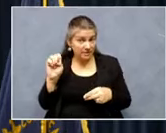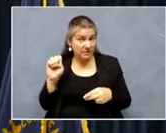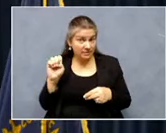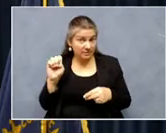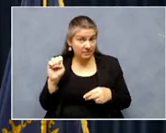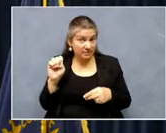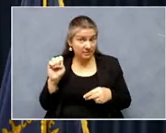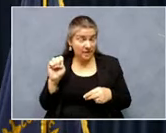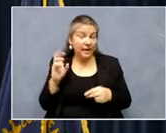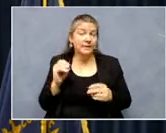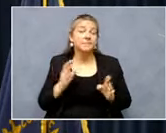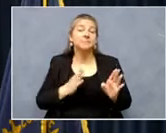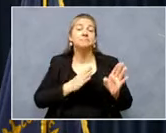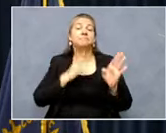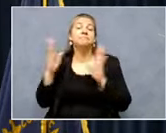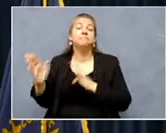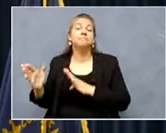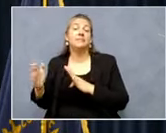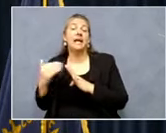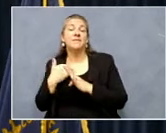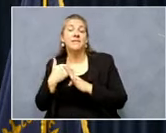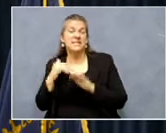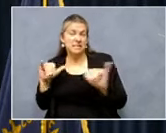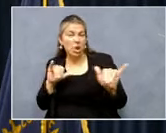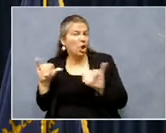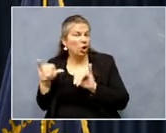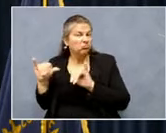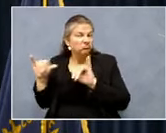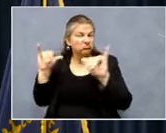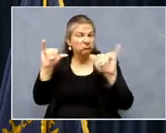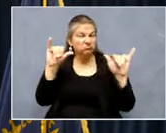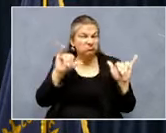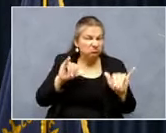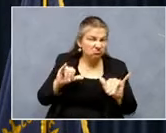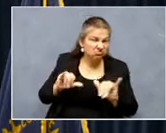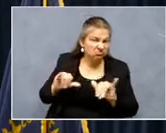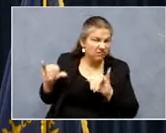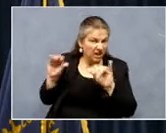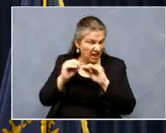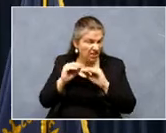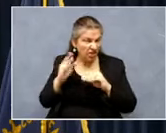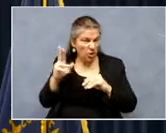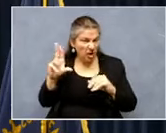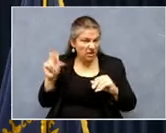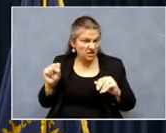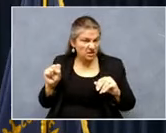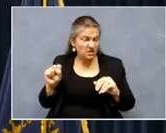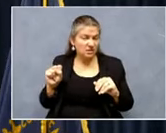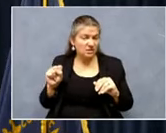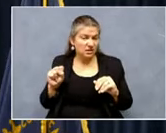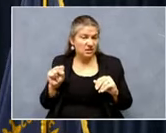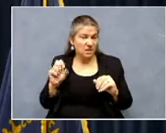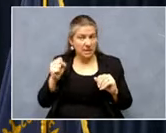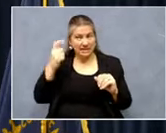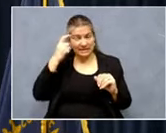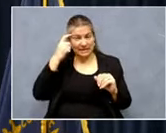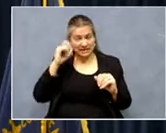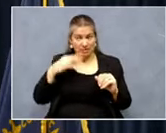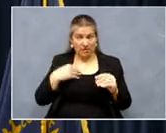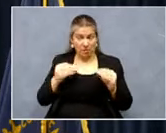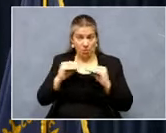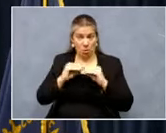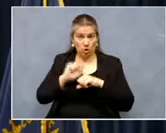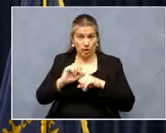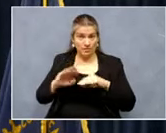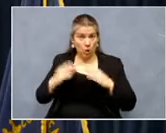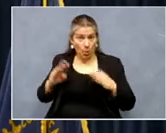are, um, very similar to what's going on in the rest of the country. Um, now it does make sense that if we have more jobs opening up, there